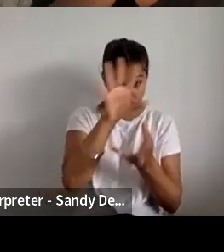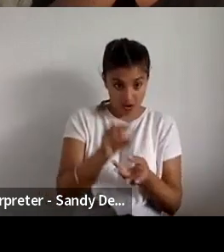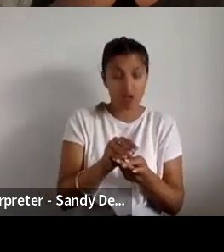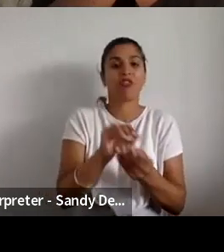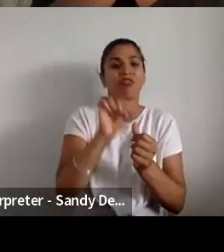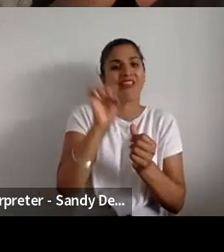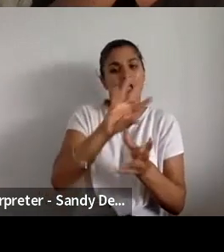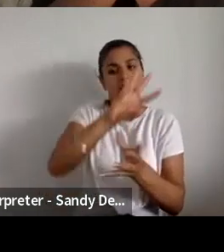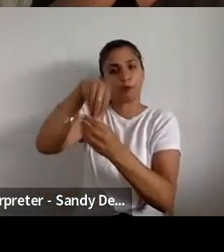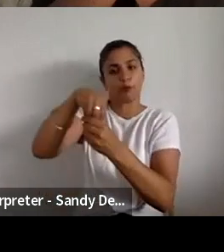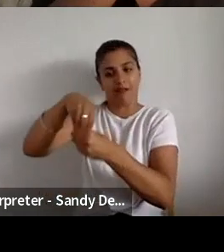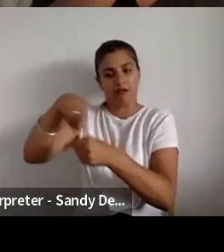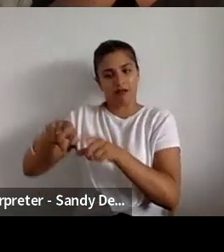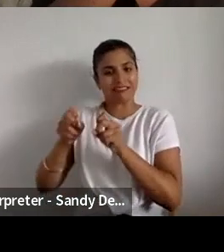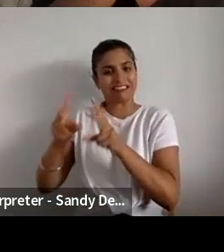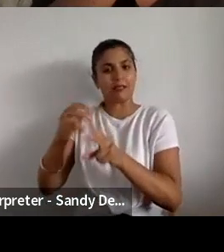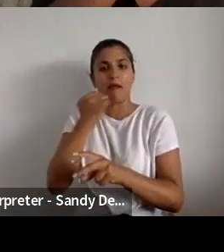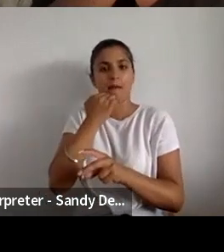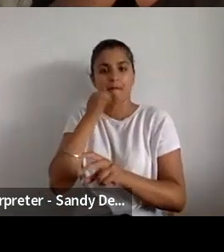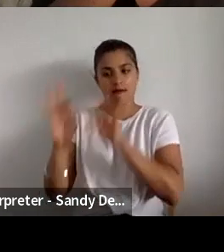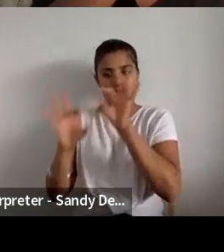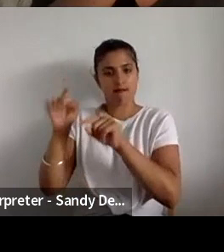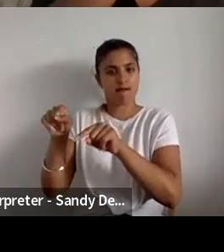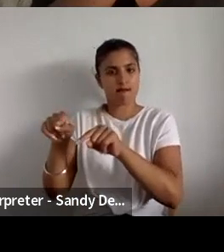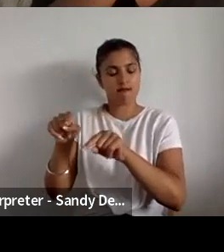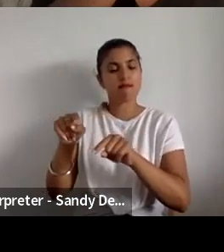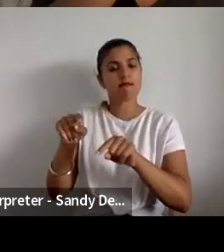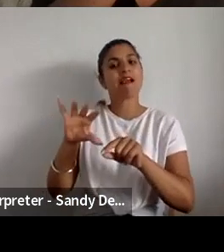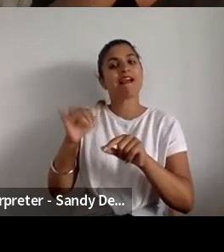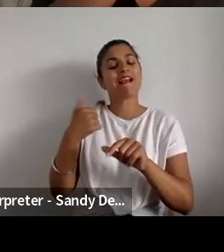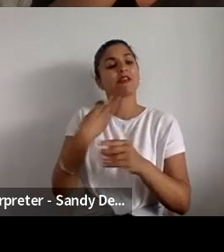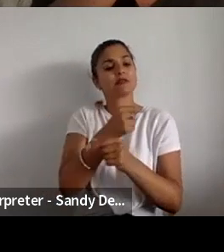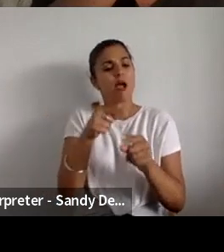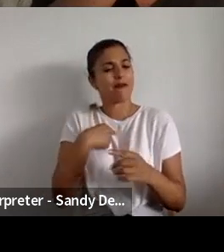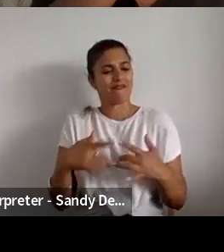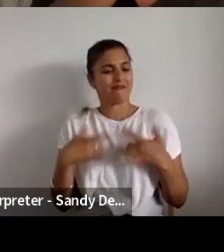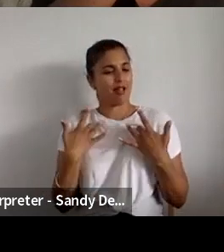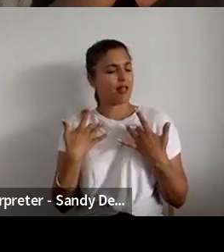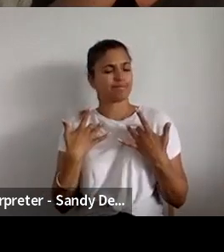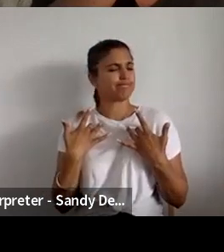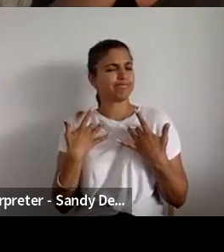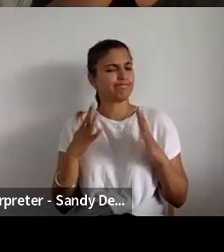people if if and if and why we didn't feel that their practice